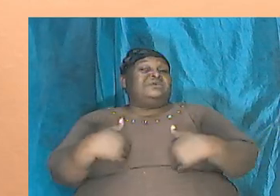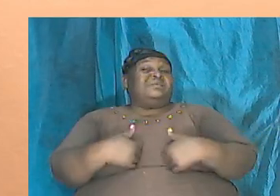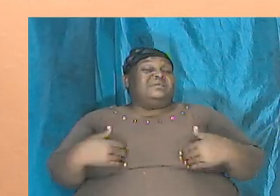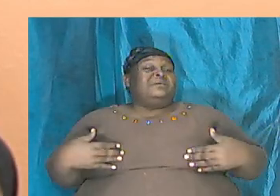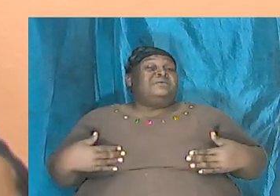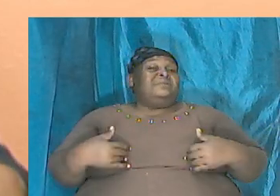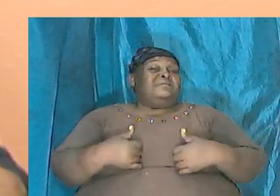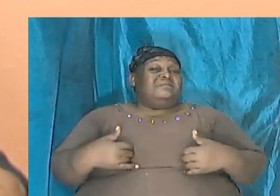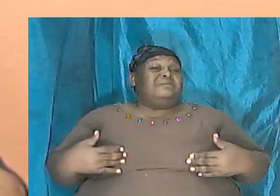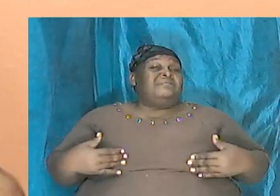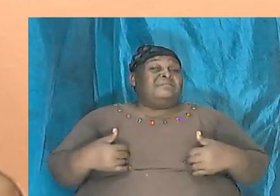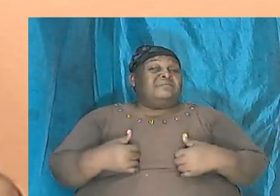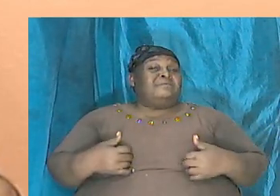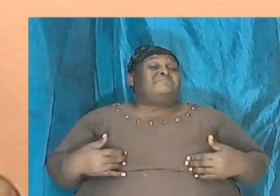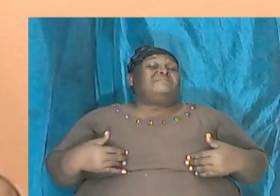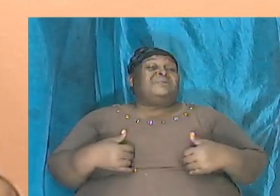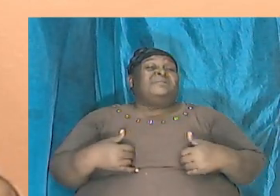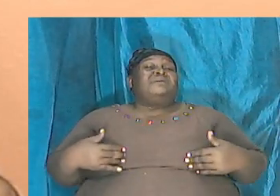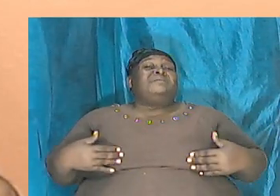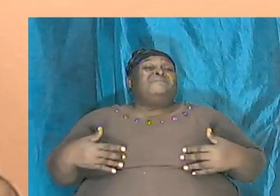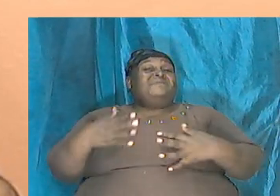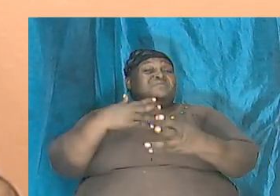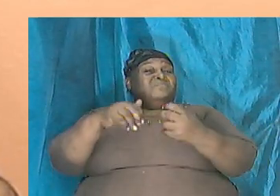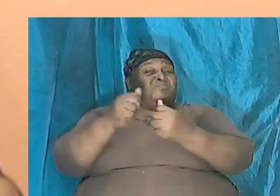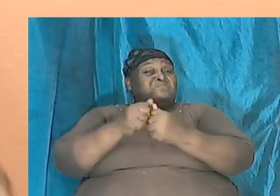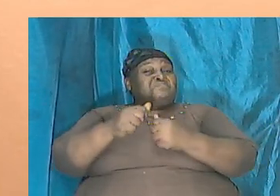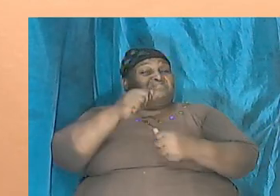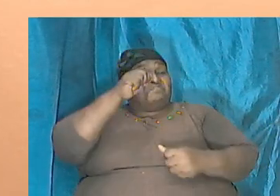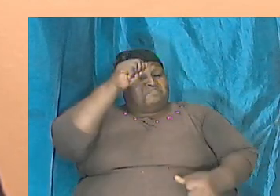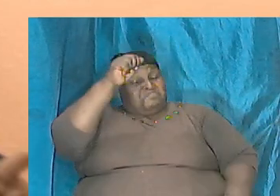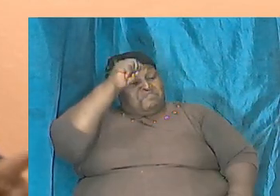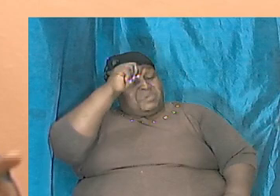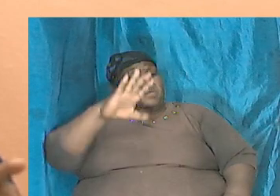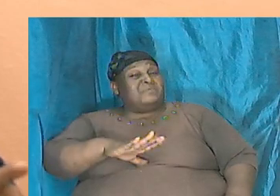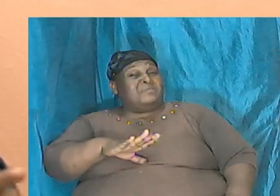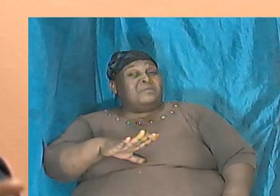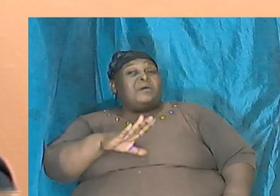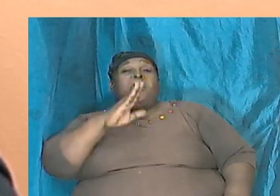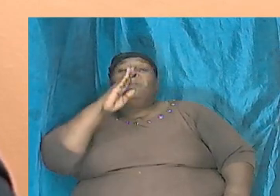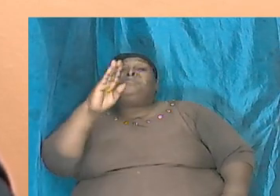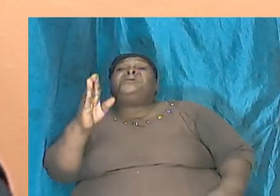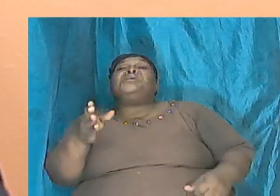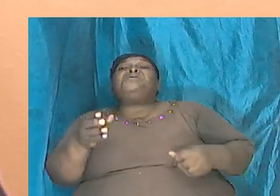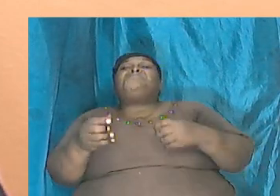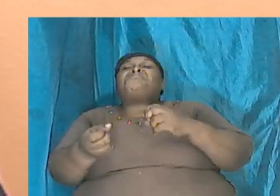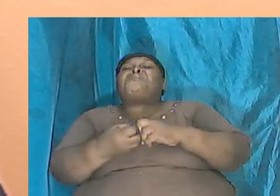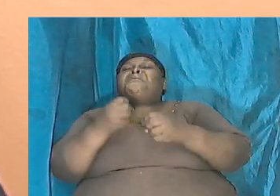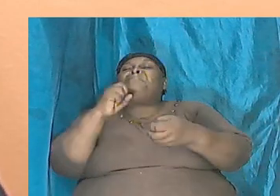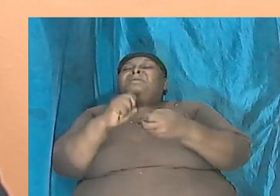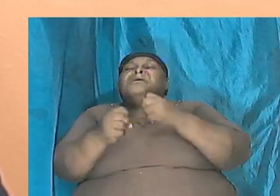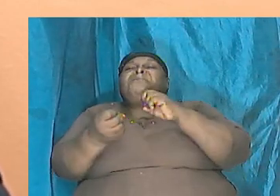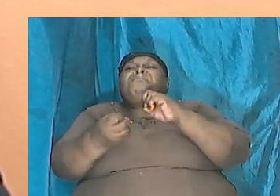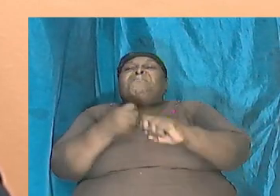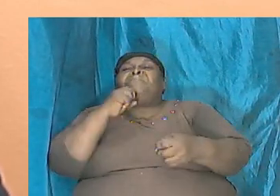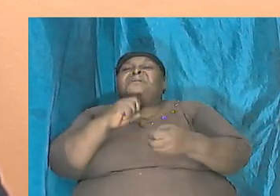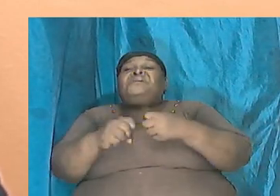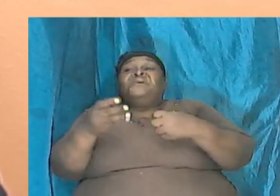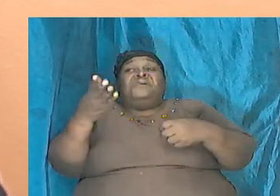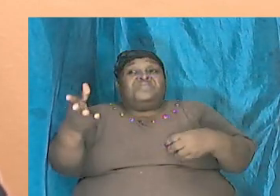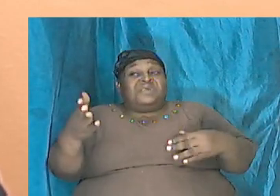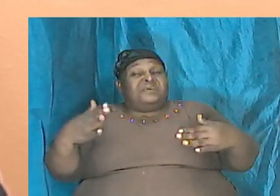coexisted with men, there would have been a problem because these animals